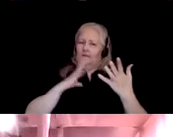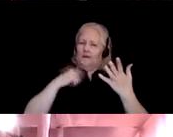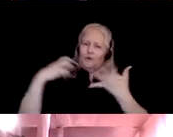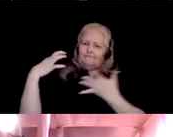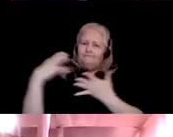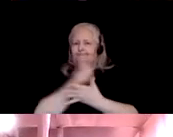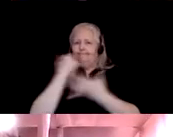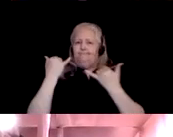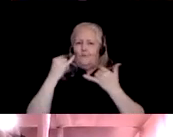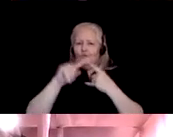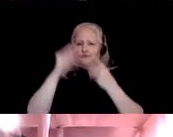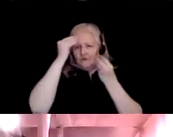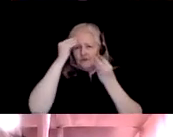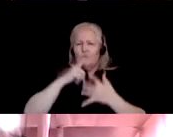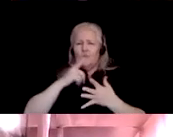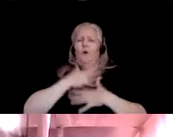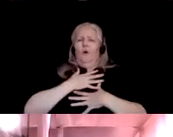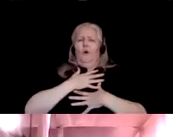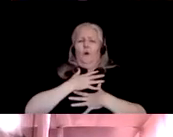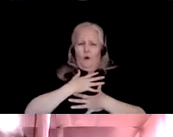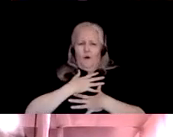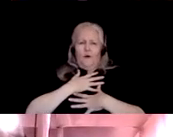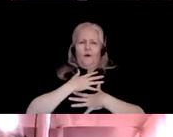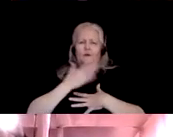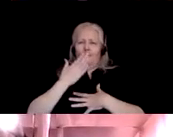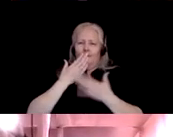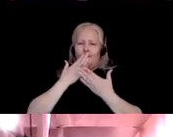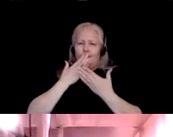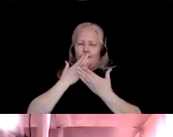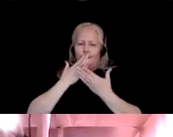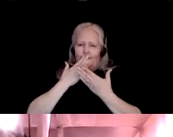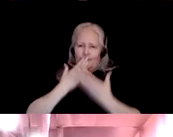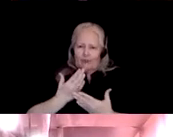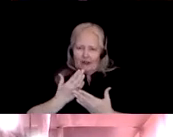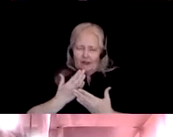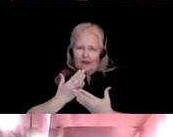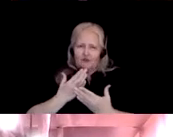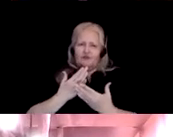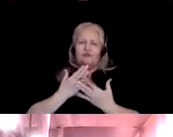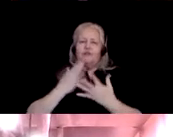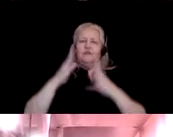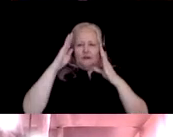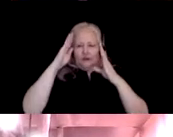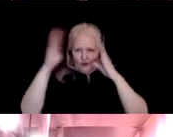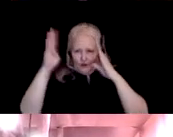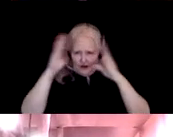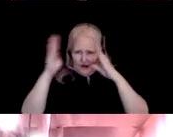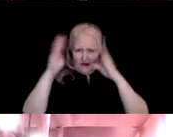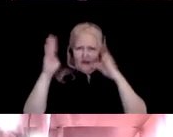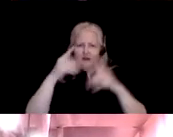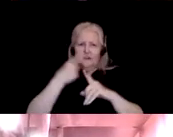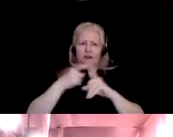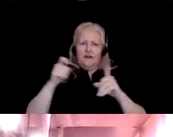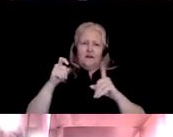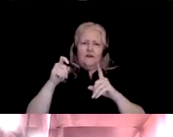Thank you very